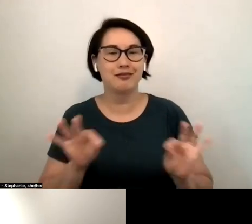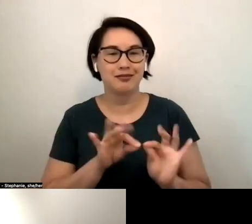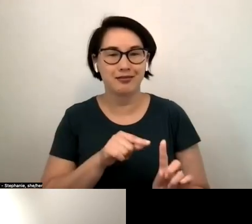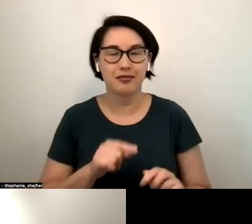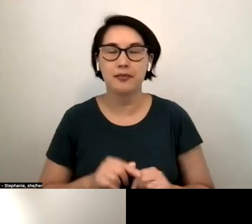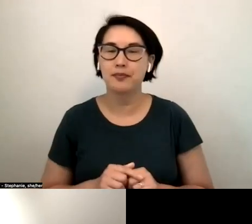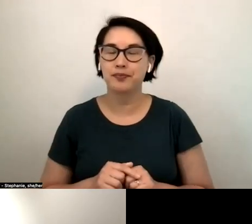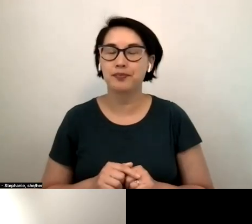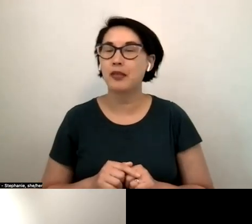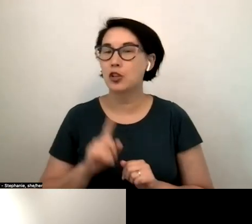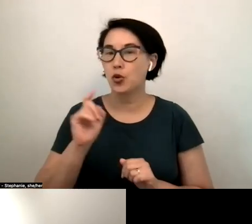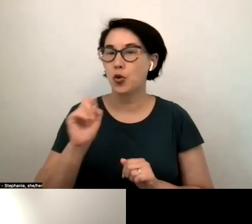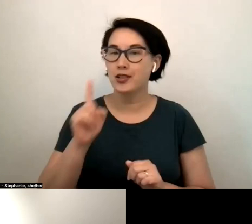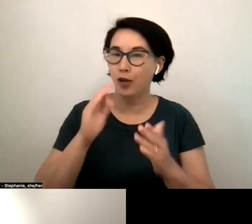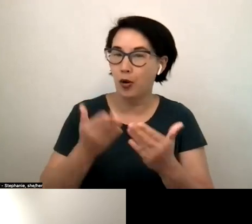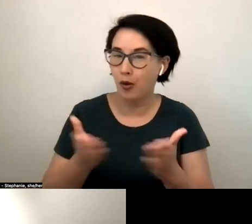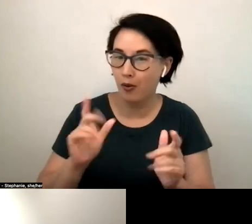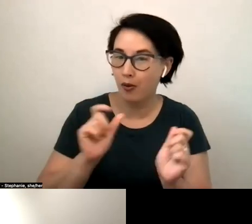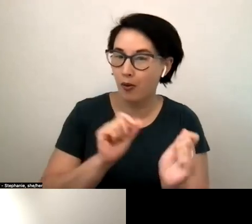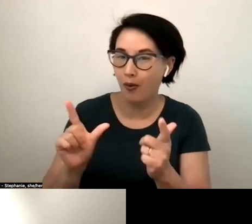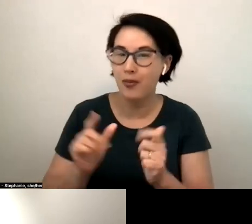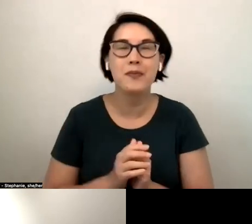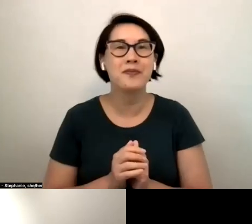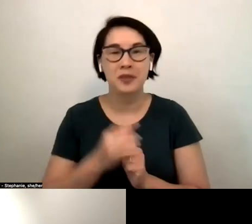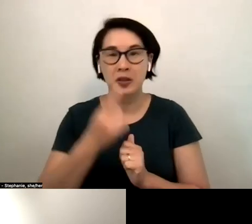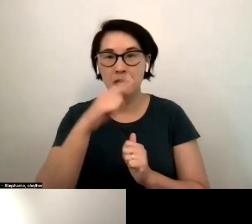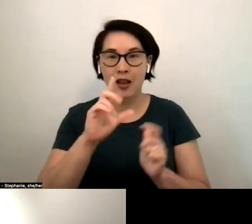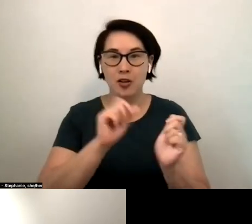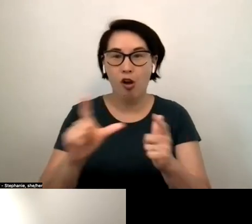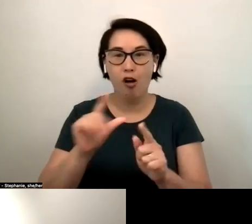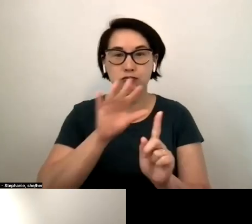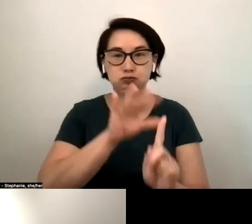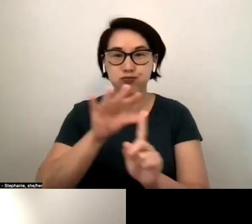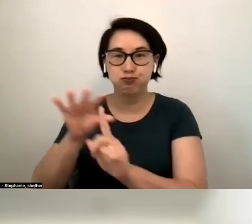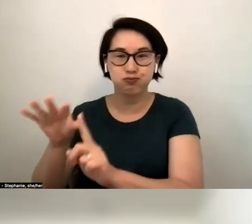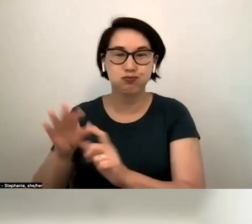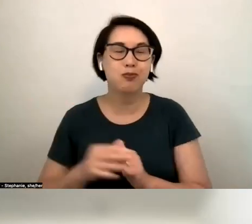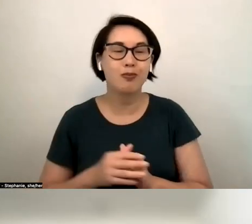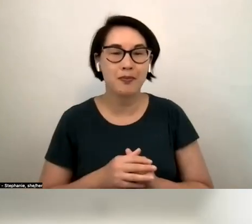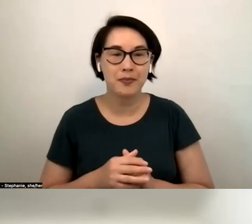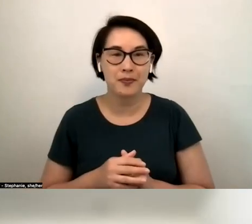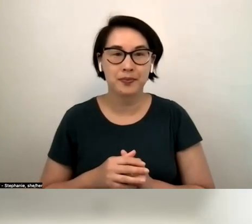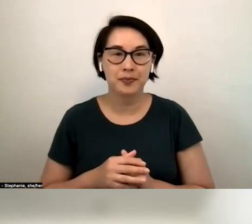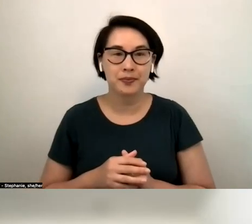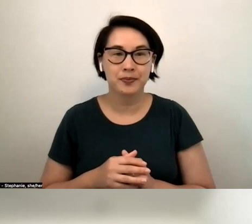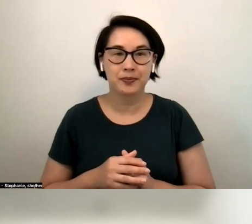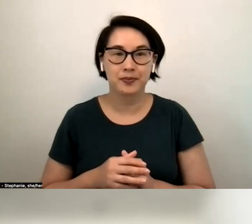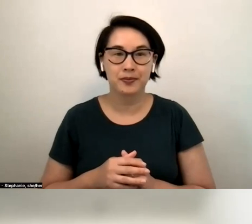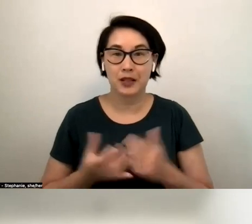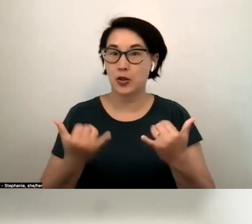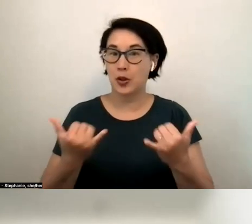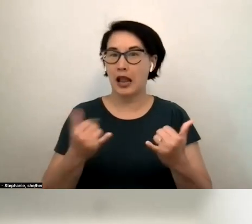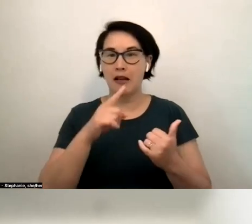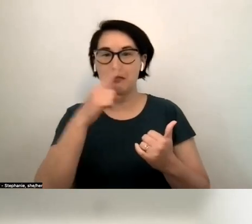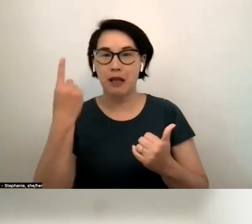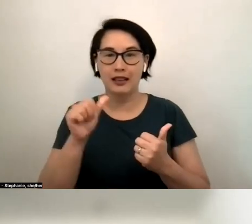is a question to all my panelists so if i can spotlight them all um nowadays black and